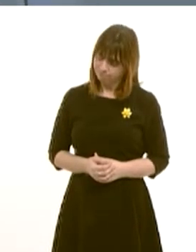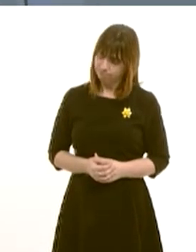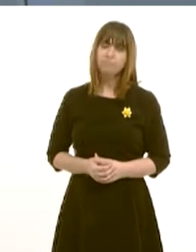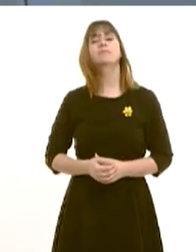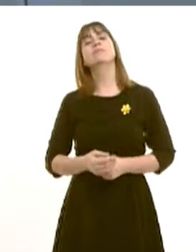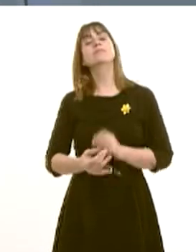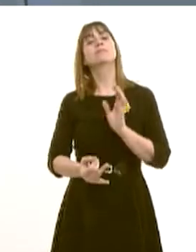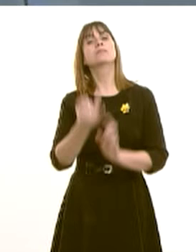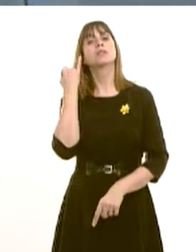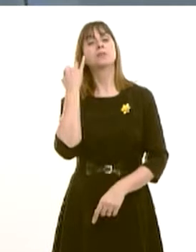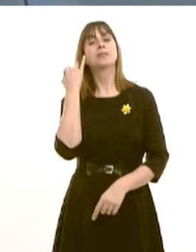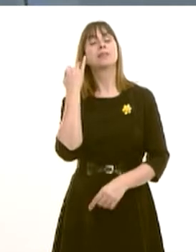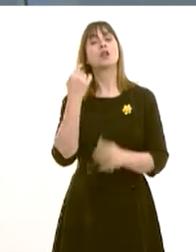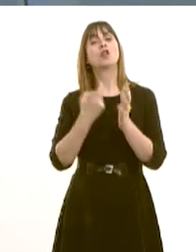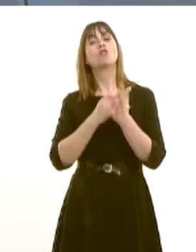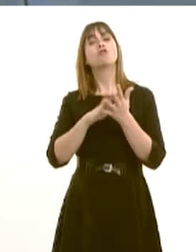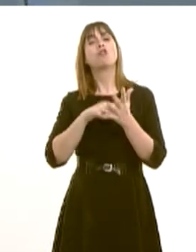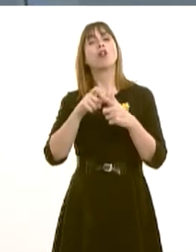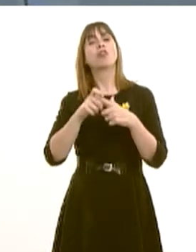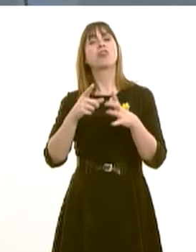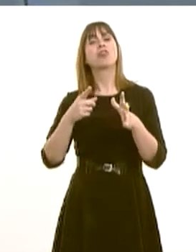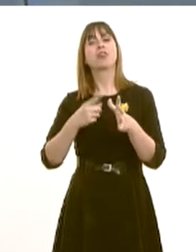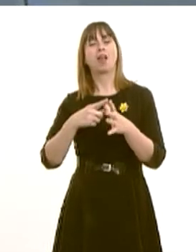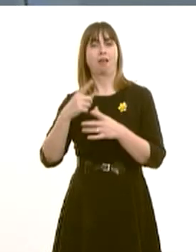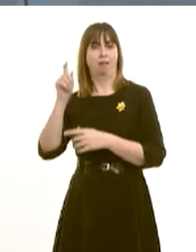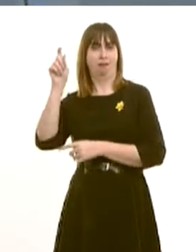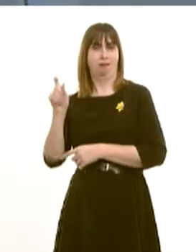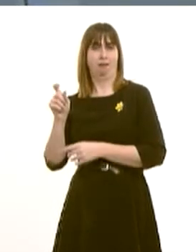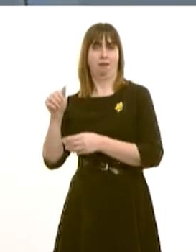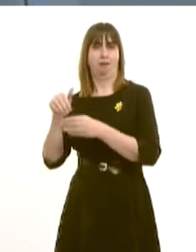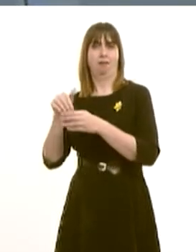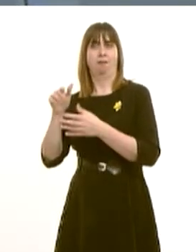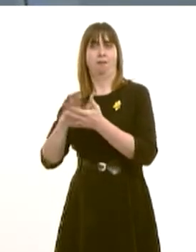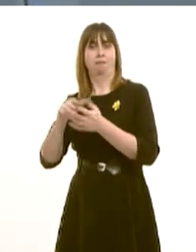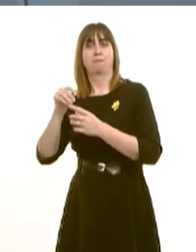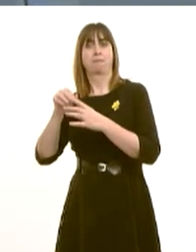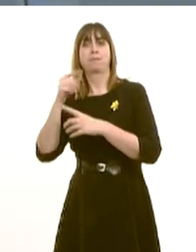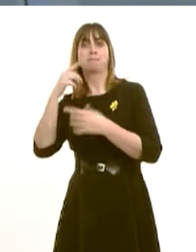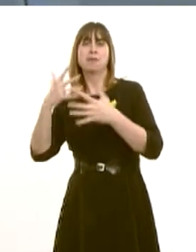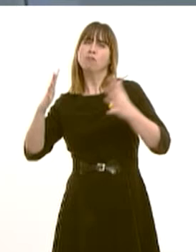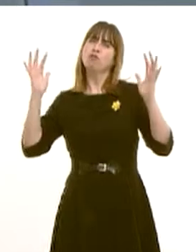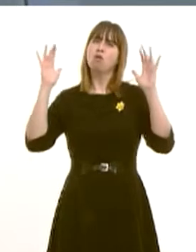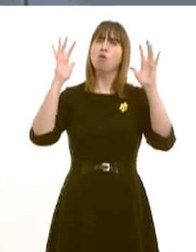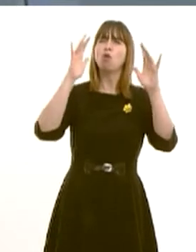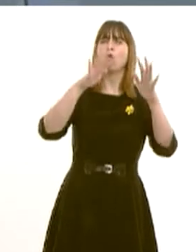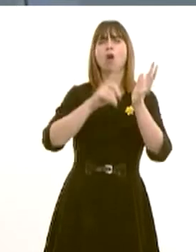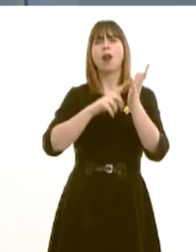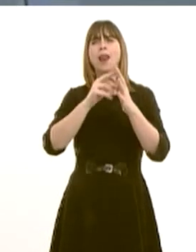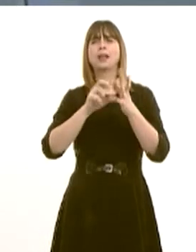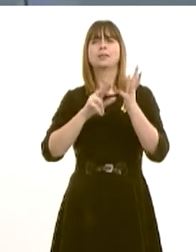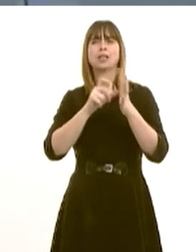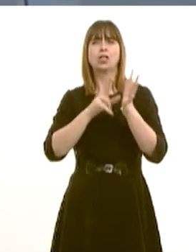heard from the current member for the RON that he had a rousing reception at the Labour Party conference in Landedno. We're also